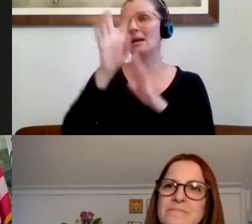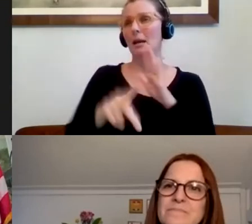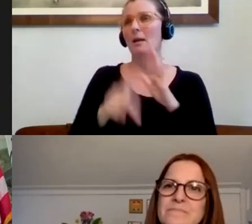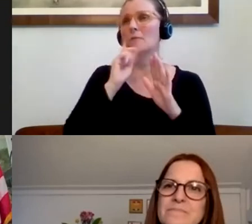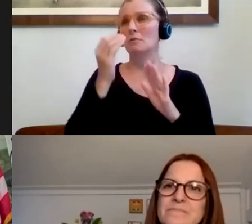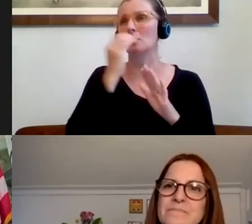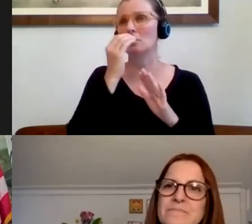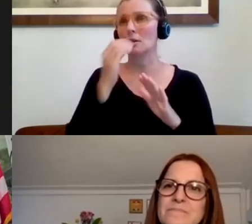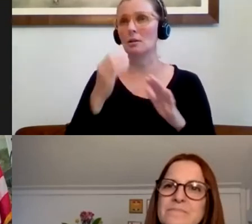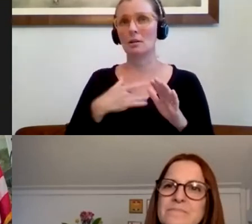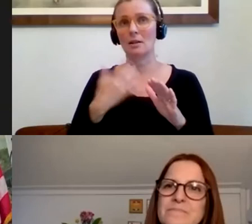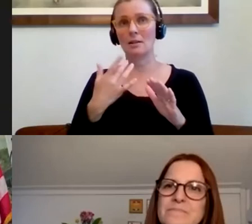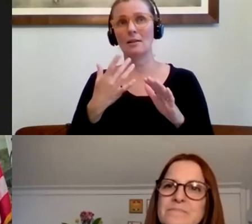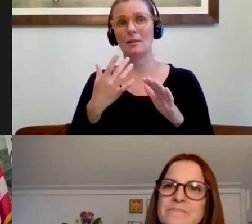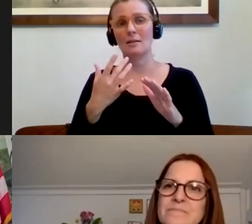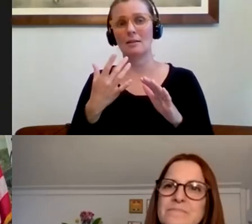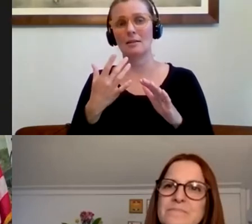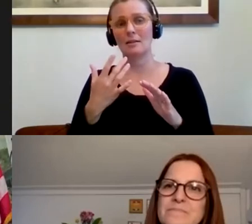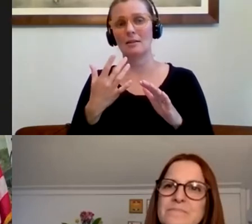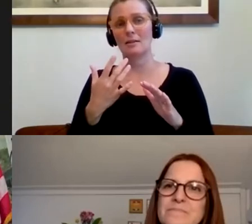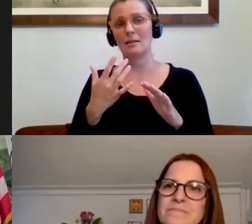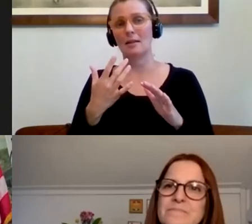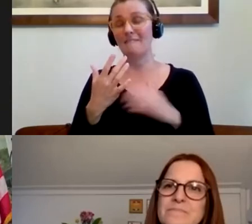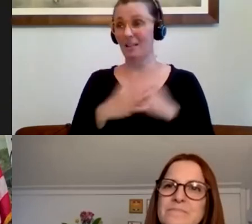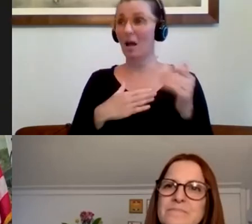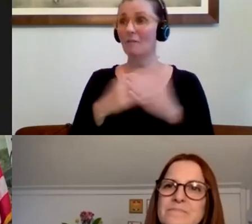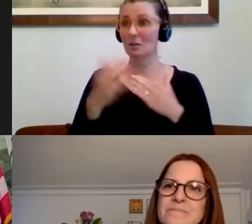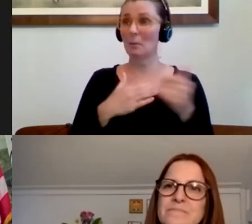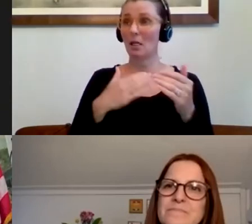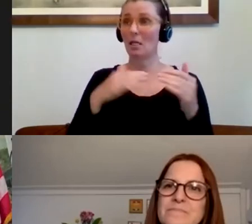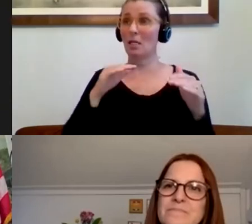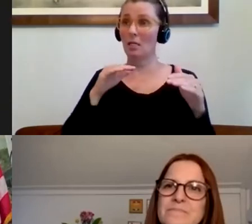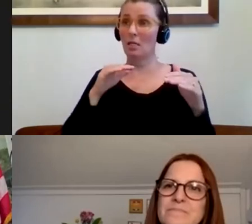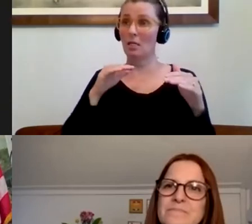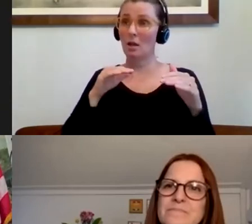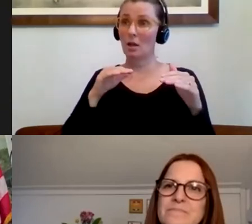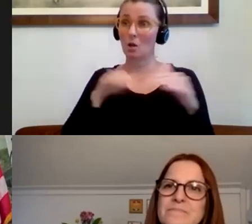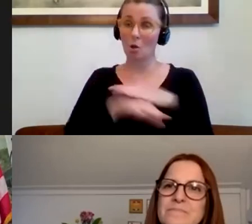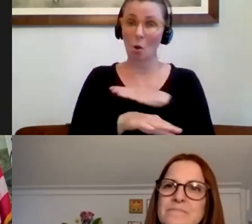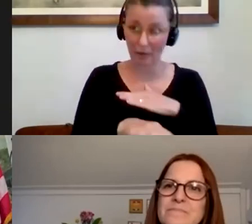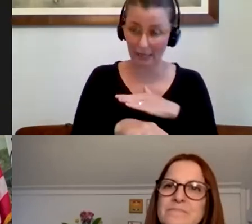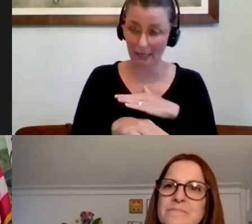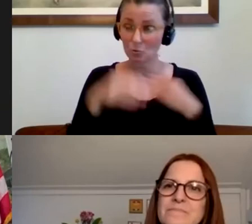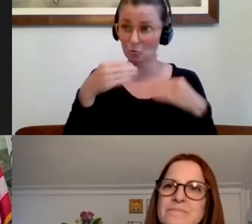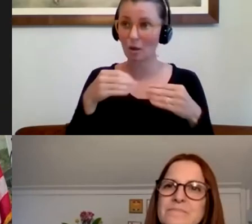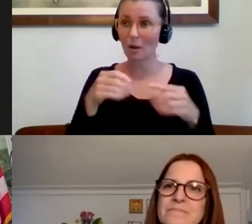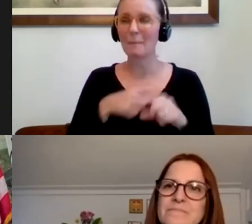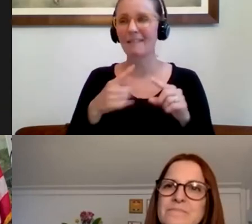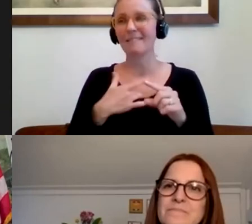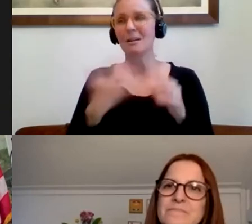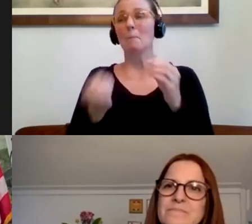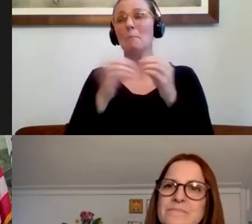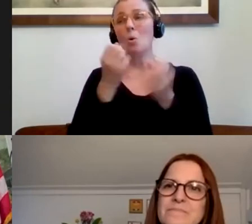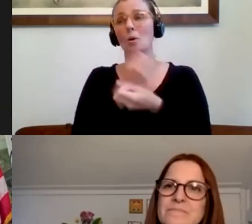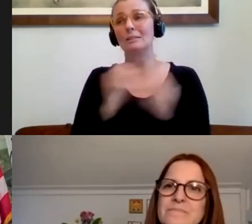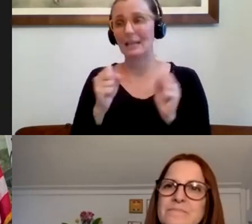entering a supermarket. would feel safer if I could pre-order limited items and pick them up outside the building. George,